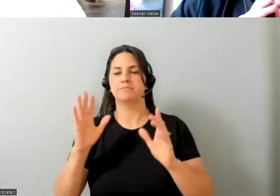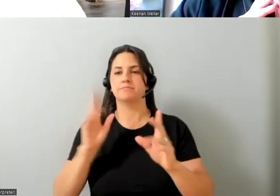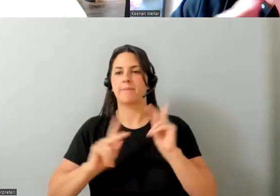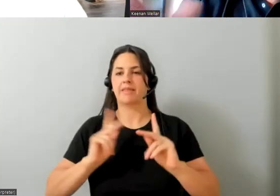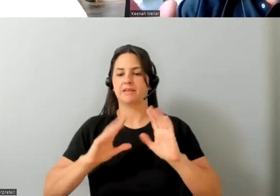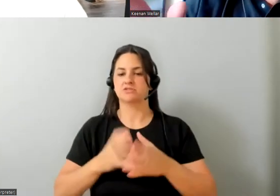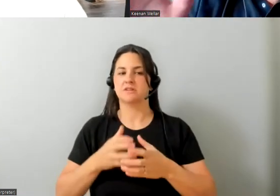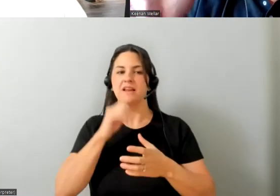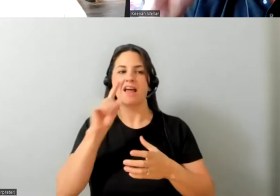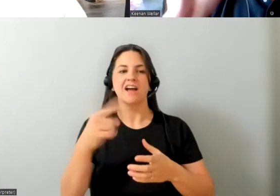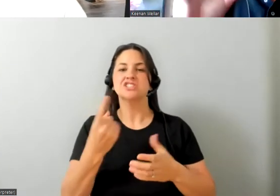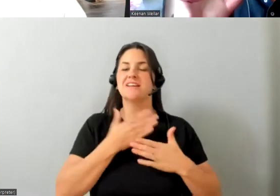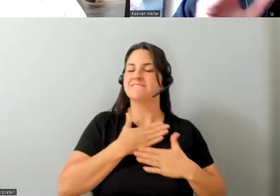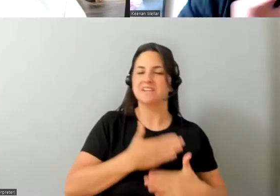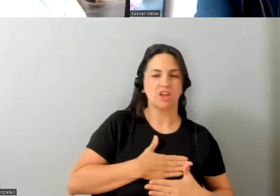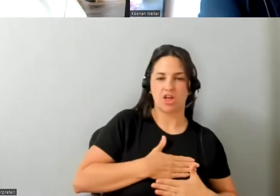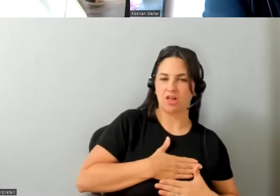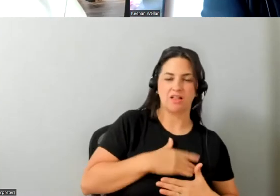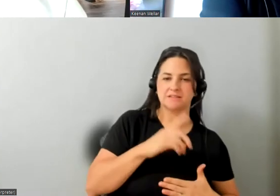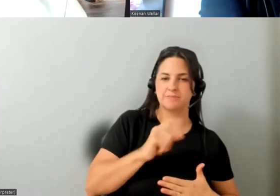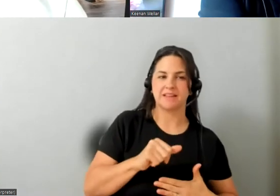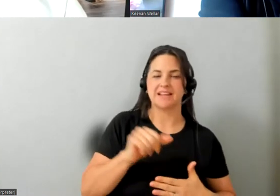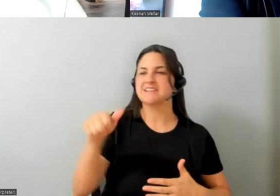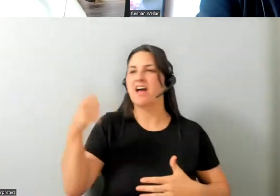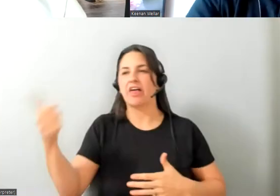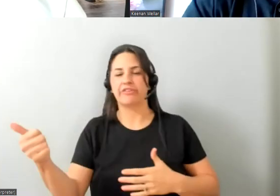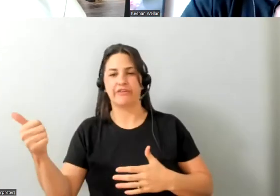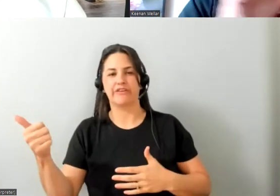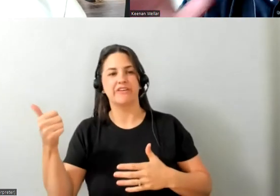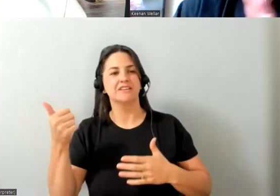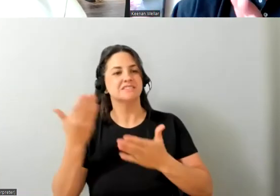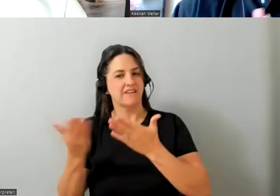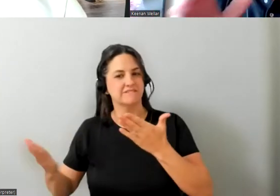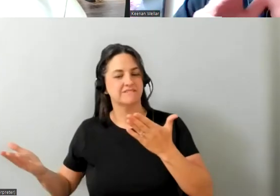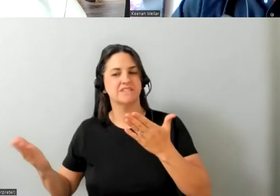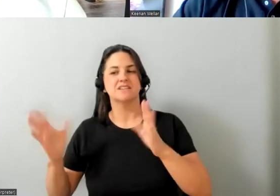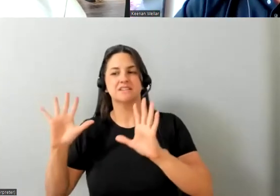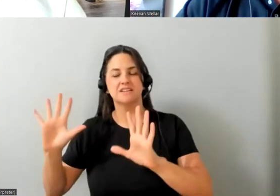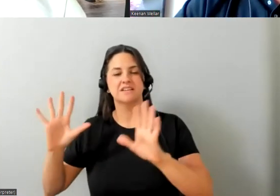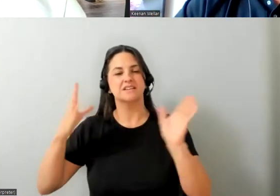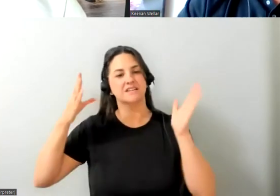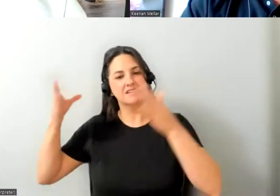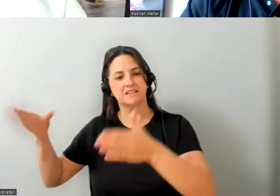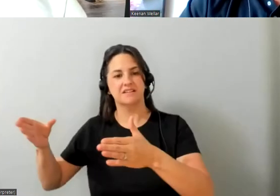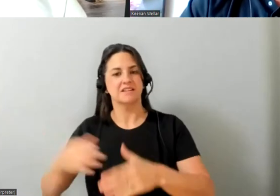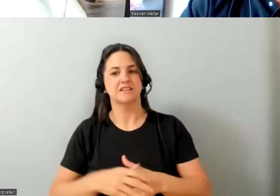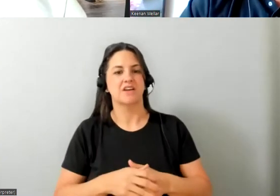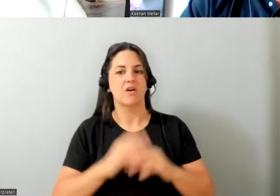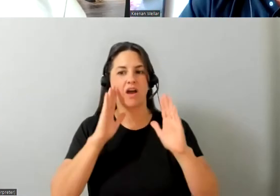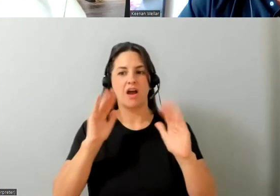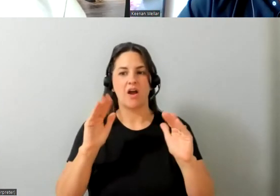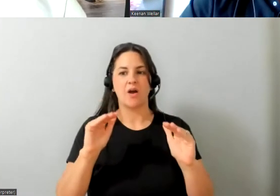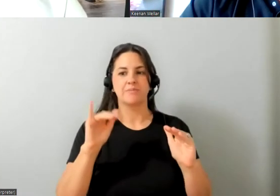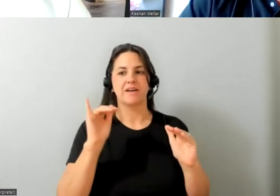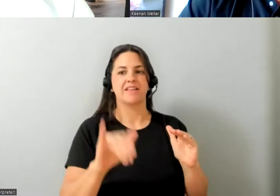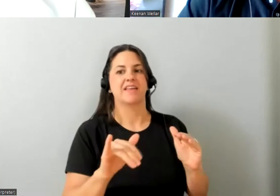that's not it's not physical uh it's this other stuff and it's a step in that direction and so i hope that sort of answers